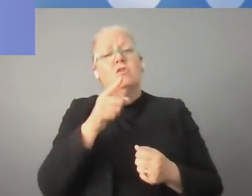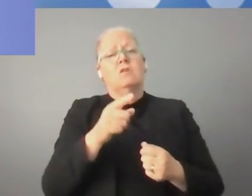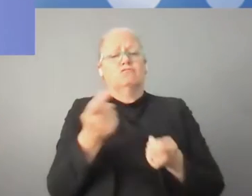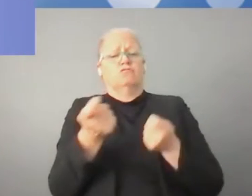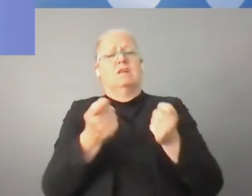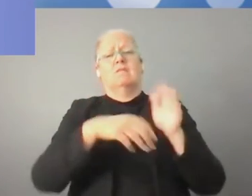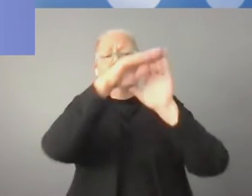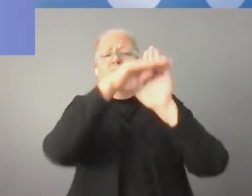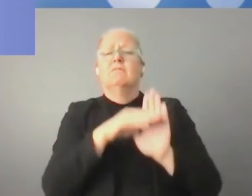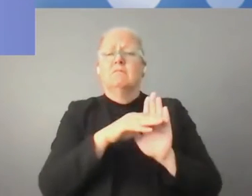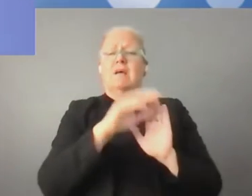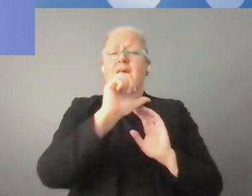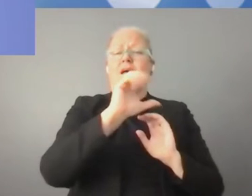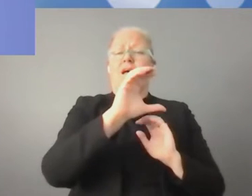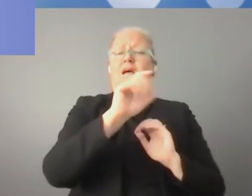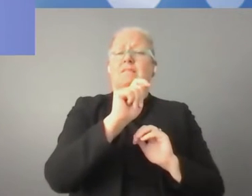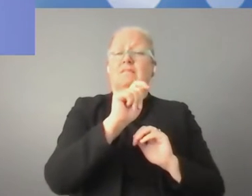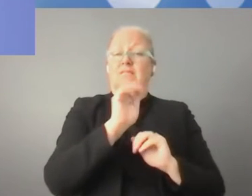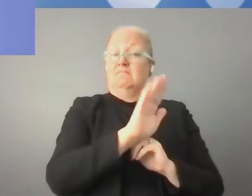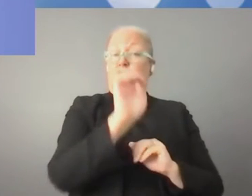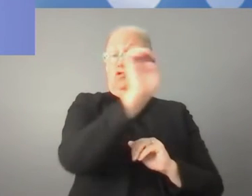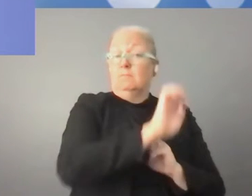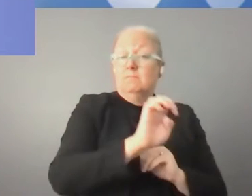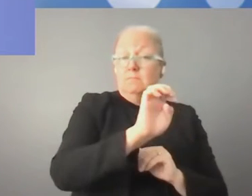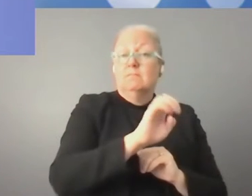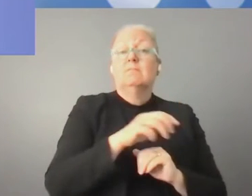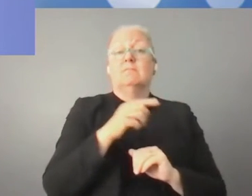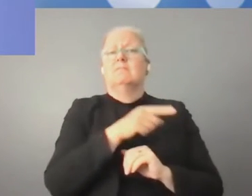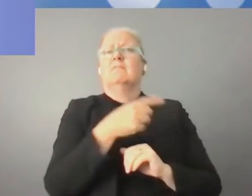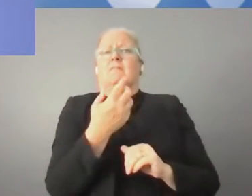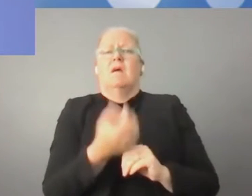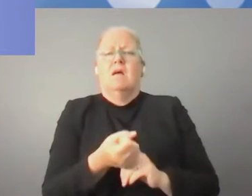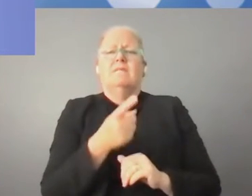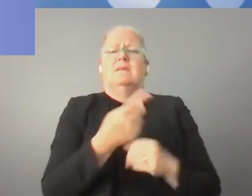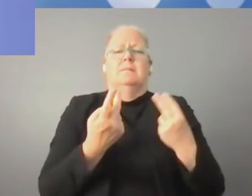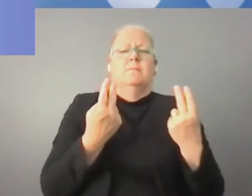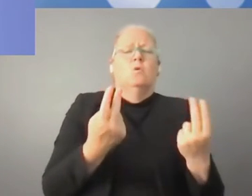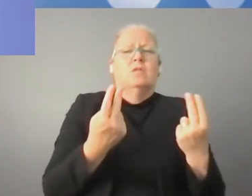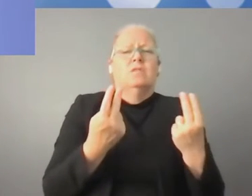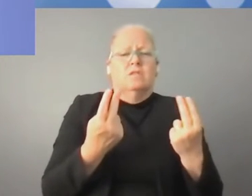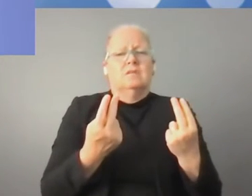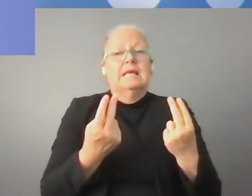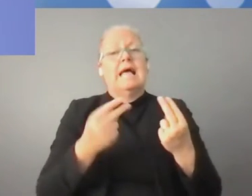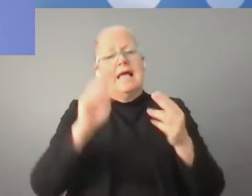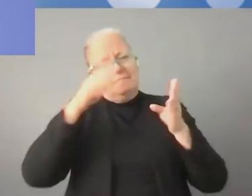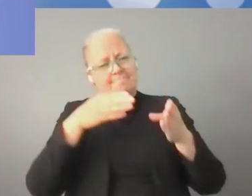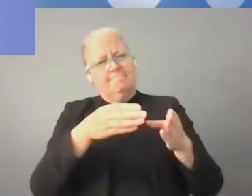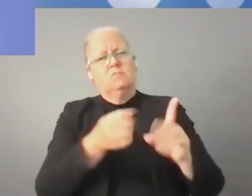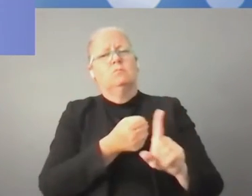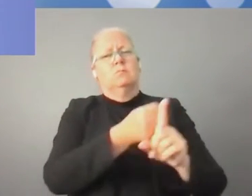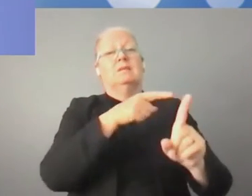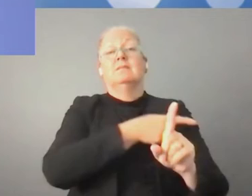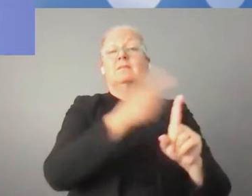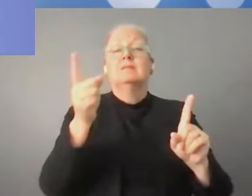that have this very important impact on the businesses. That they have to create